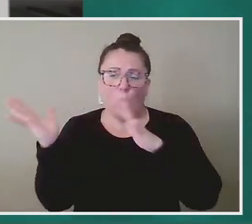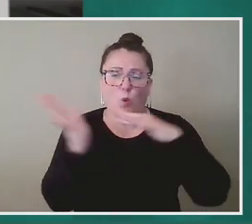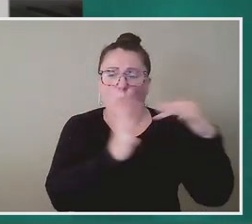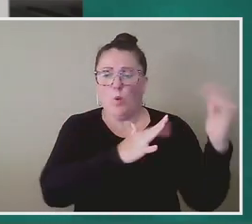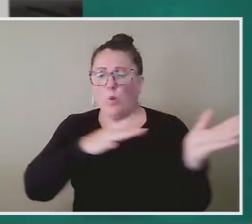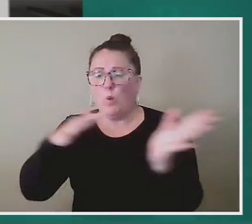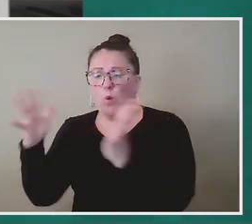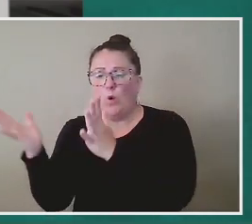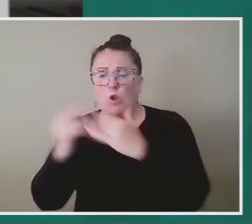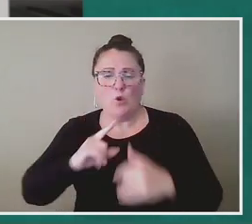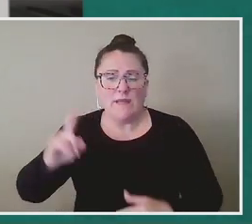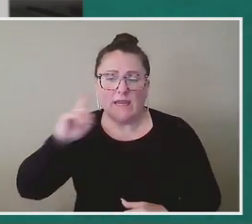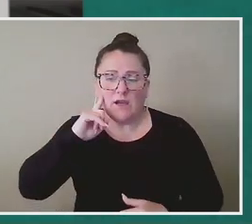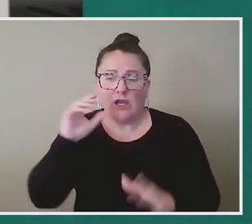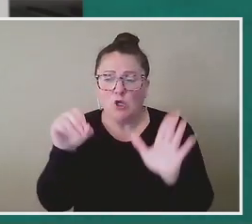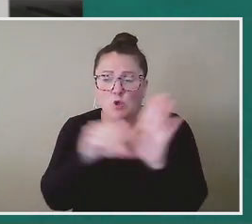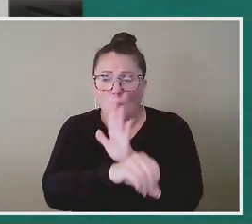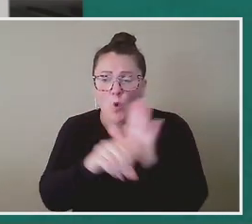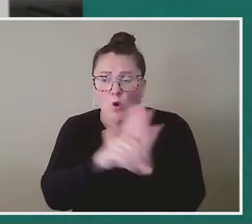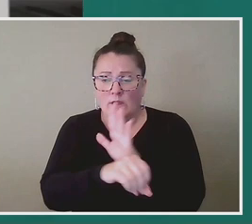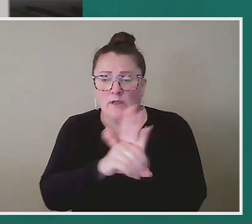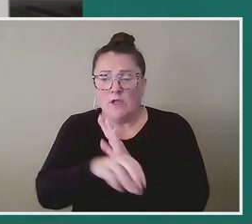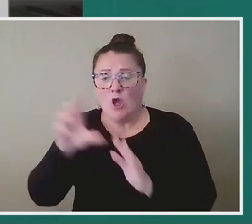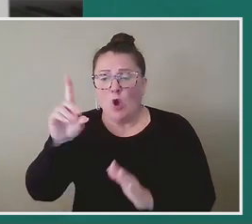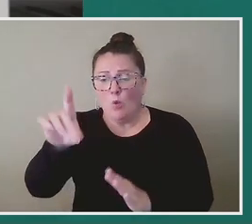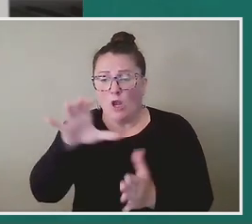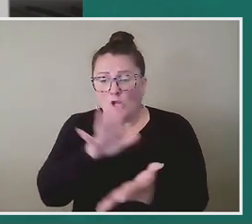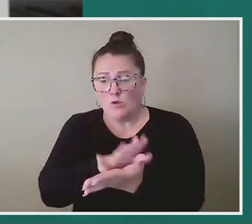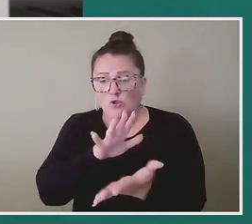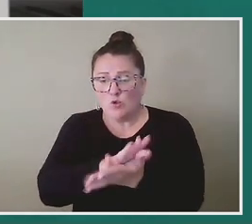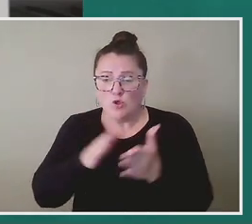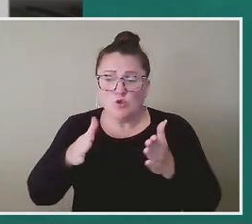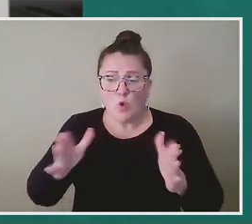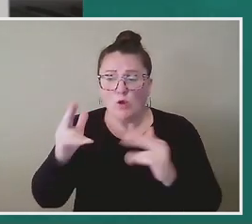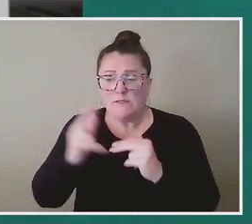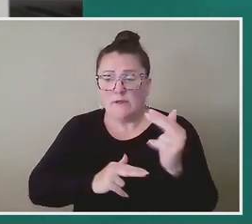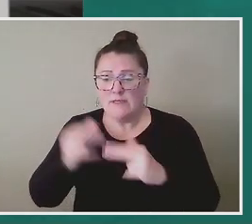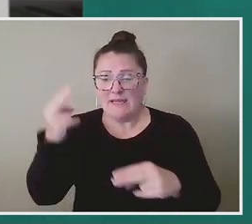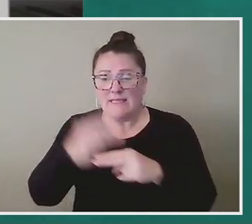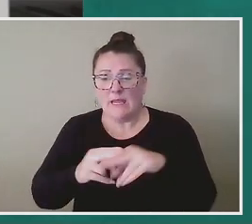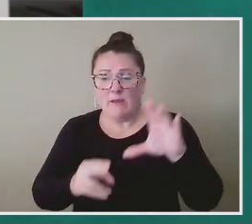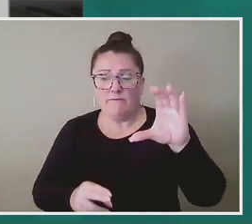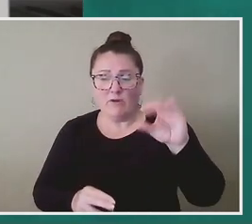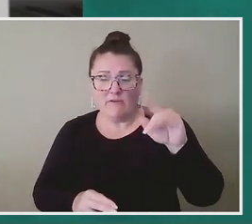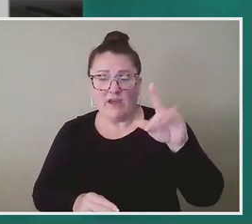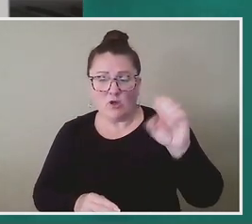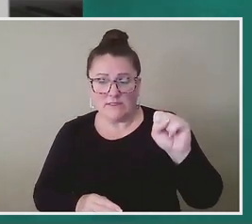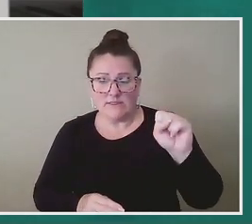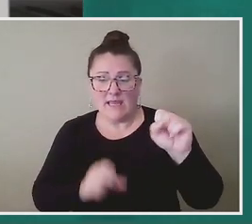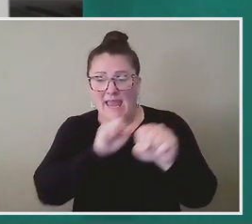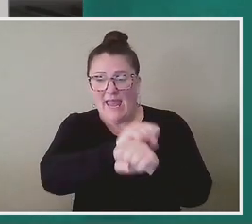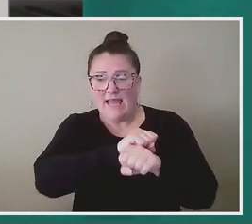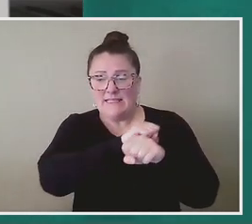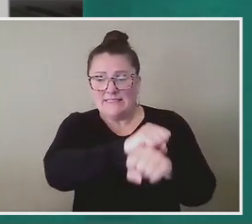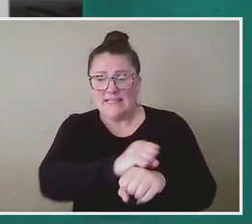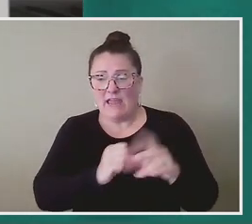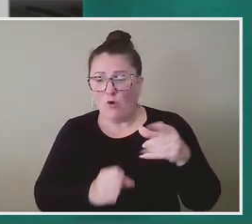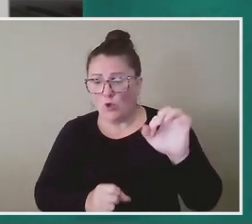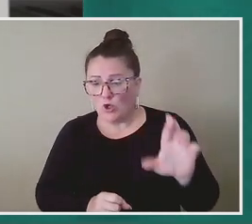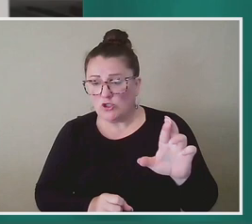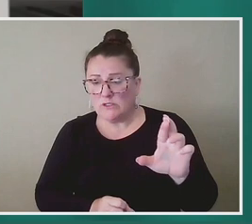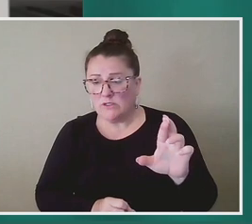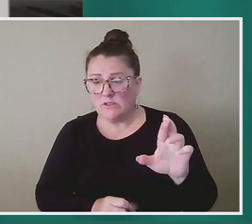In New Orleans, there are over 100 schools, roads, and buildings named for confederates and slaveholders. Every day,